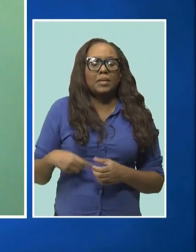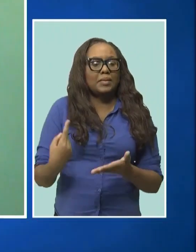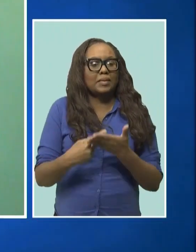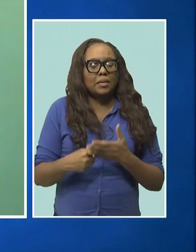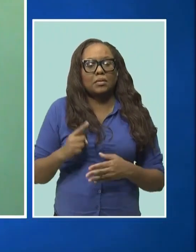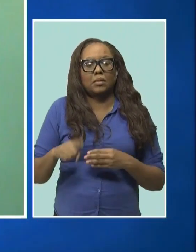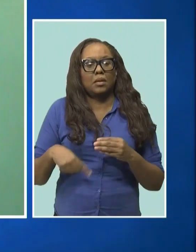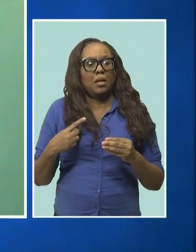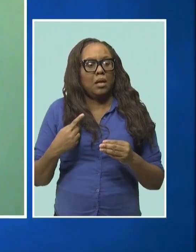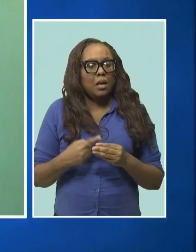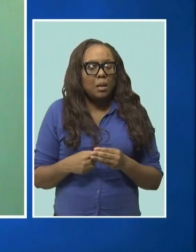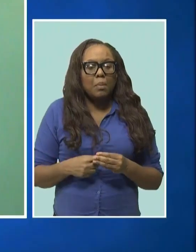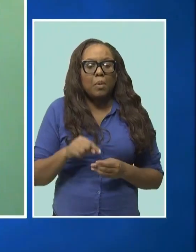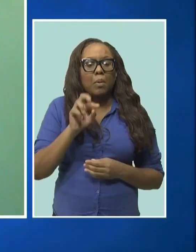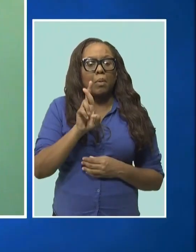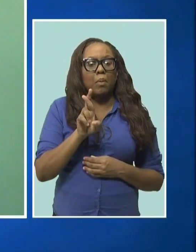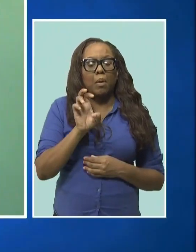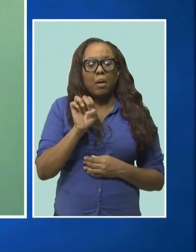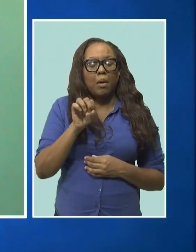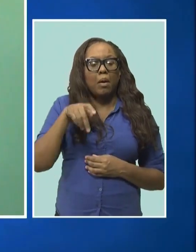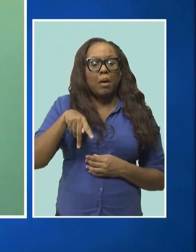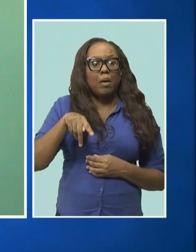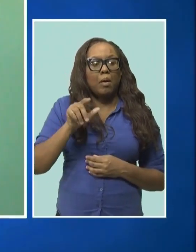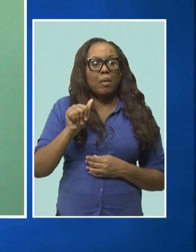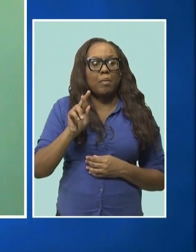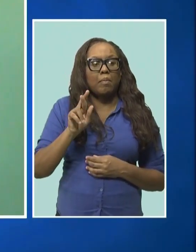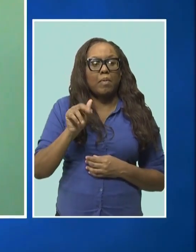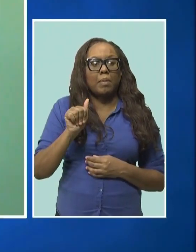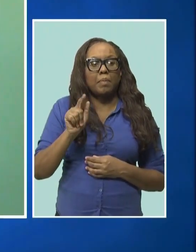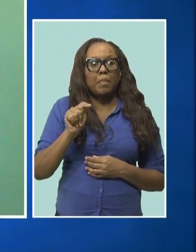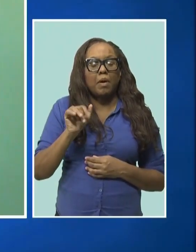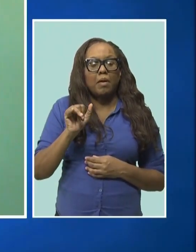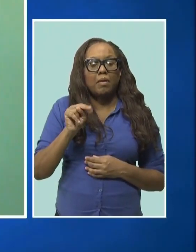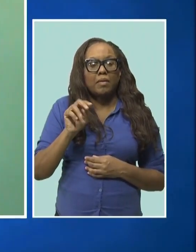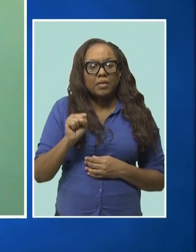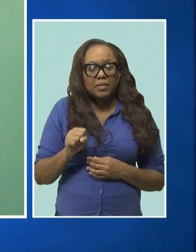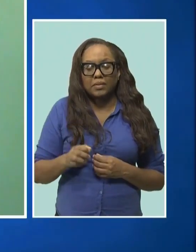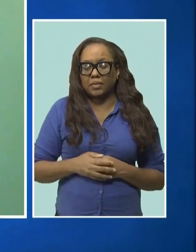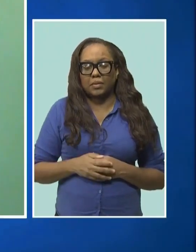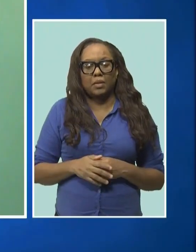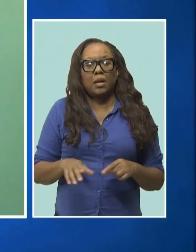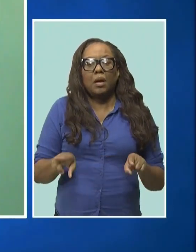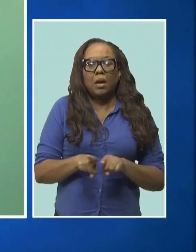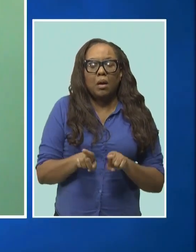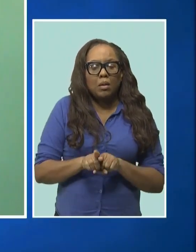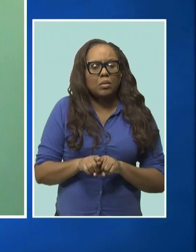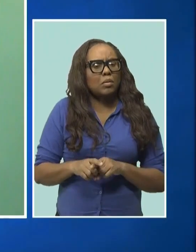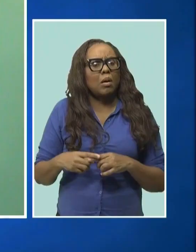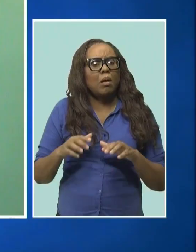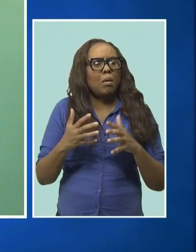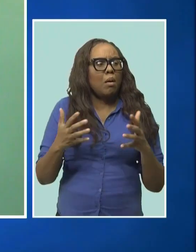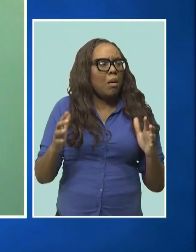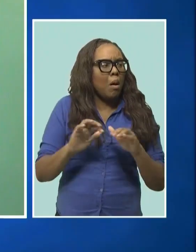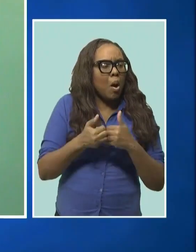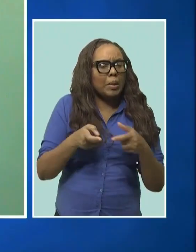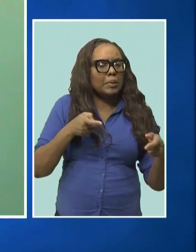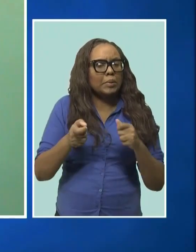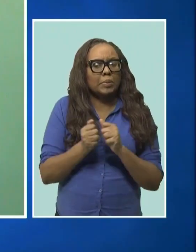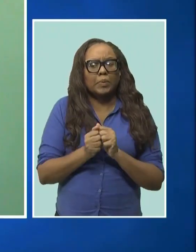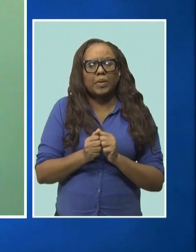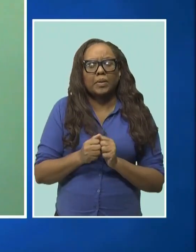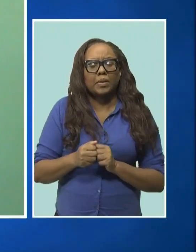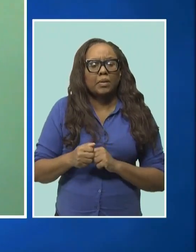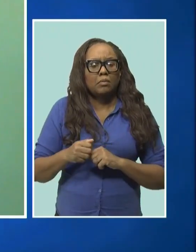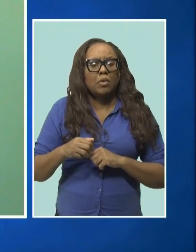pertaining to deconstructing and undoing the systemic anti-black racism that is embedded